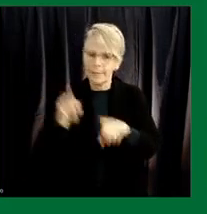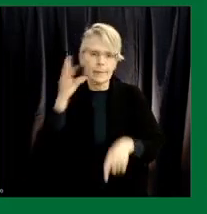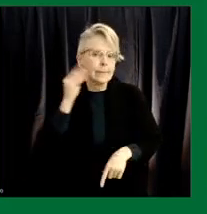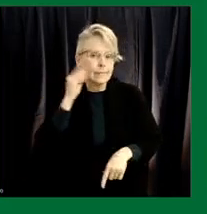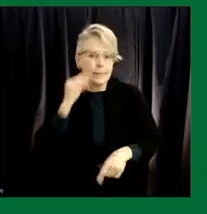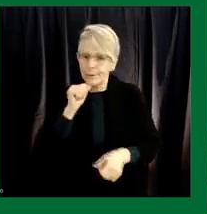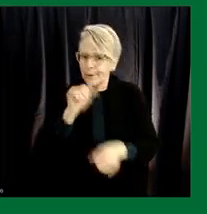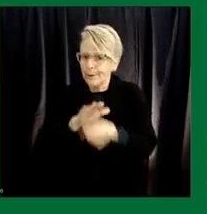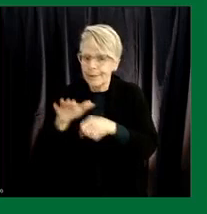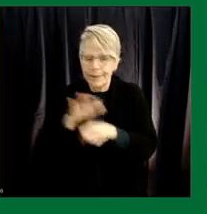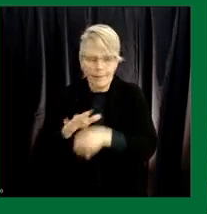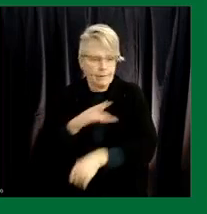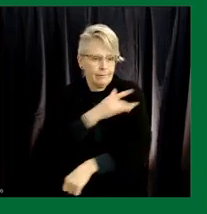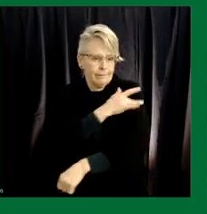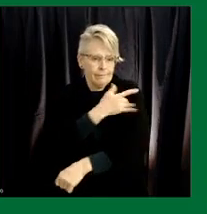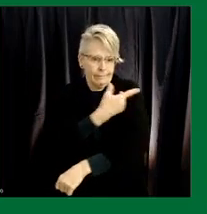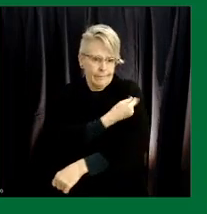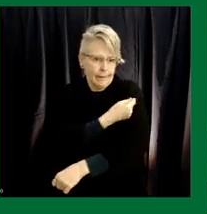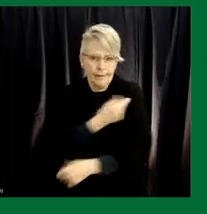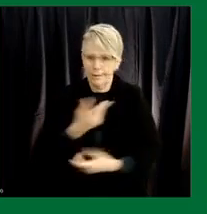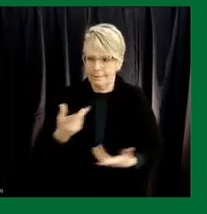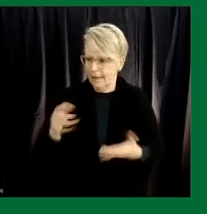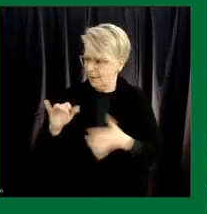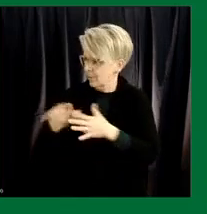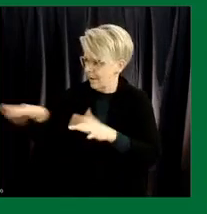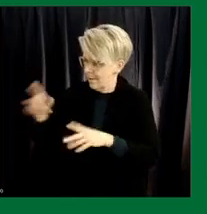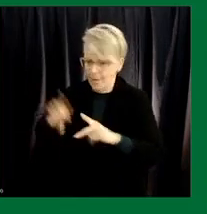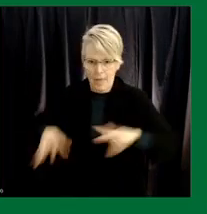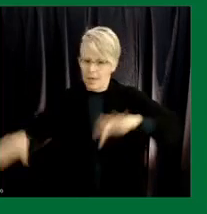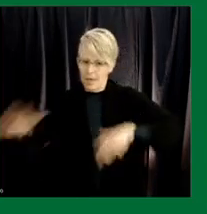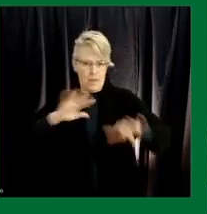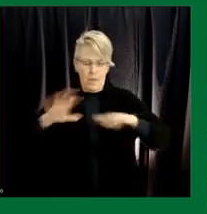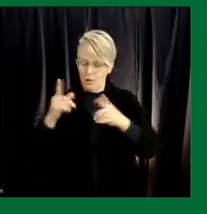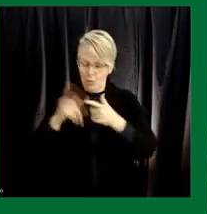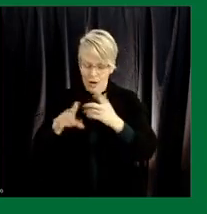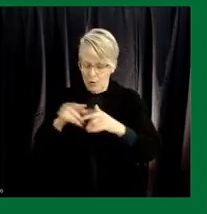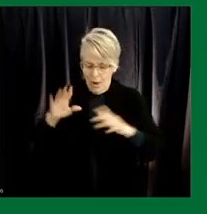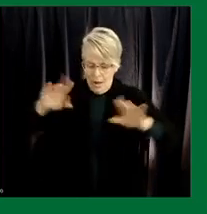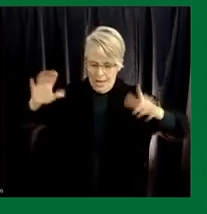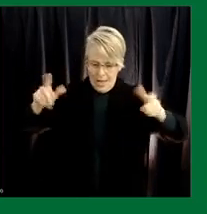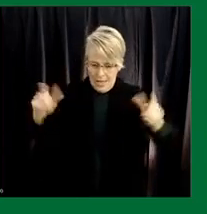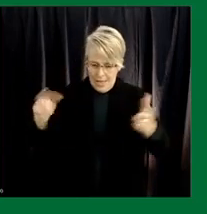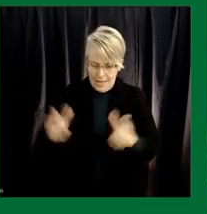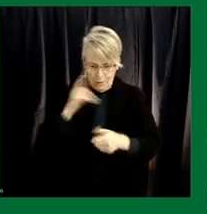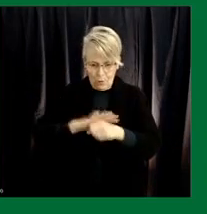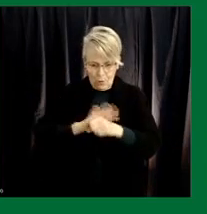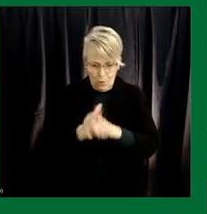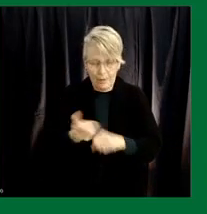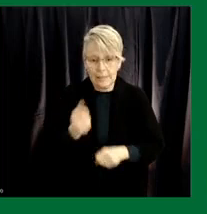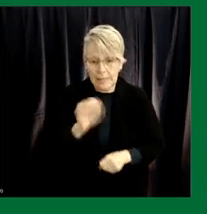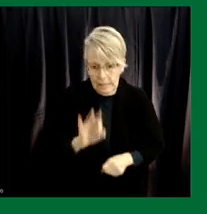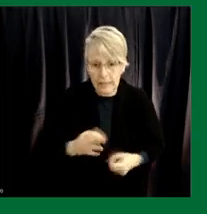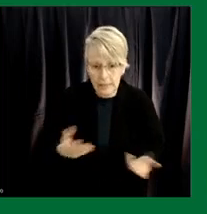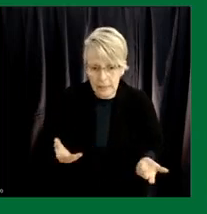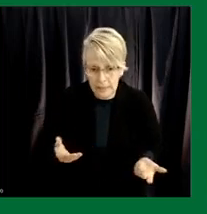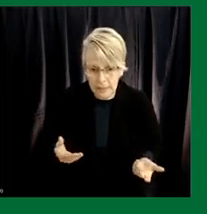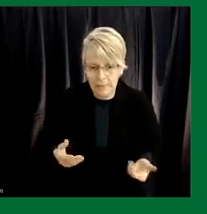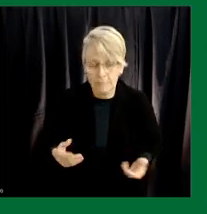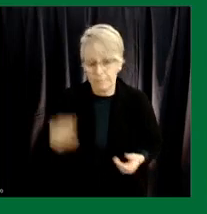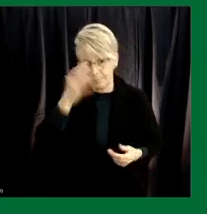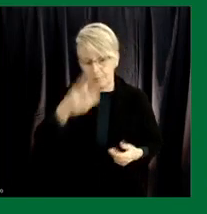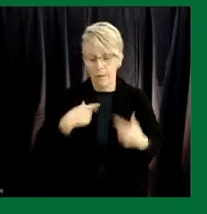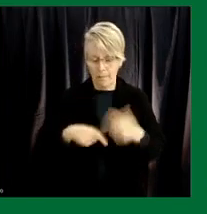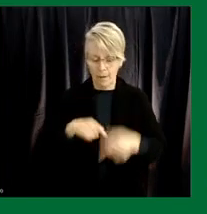of of trying to find our way out of this this coven 19 pandemic um i've said before we have about